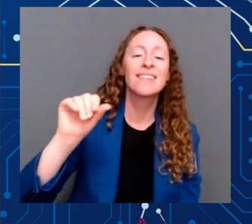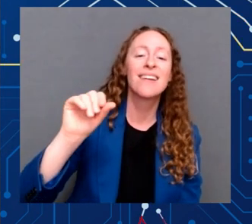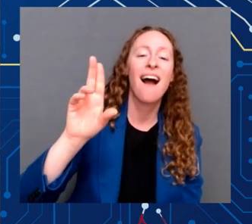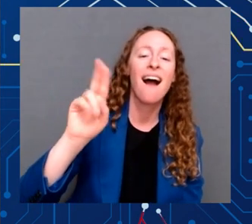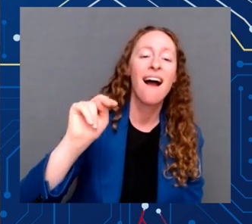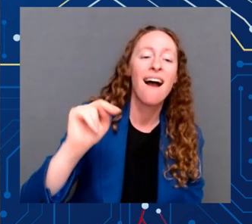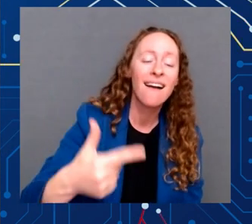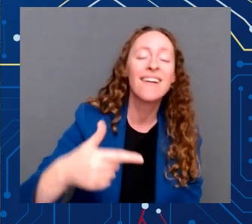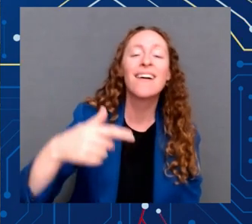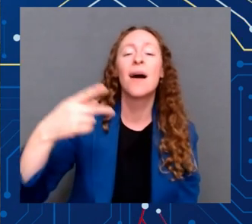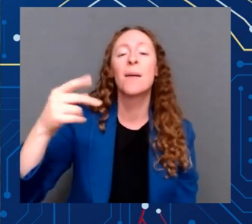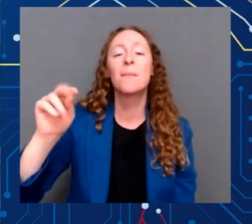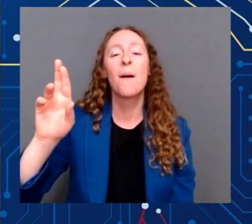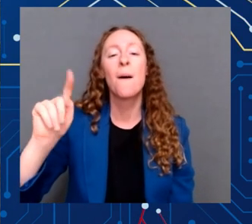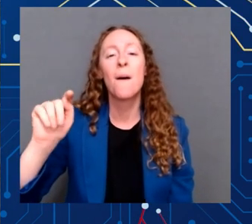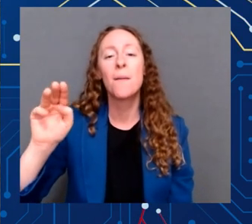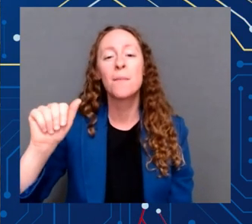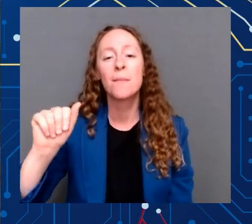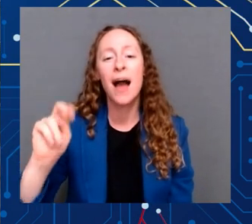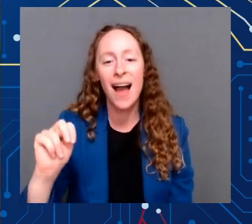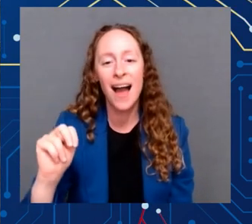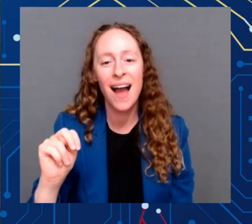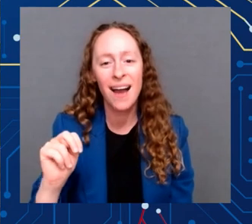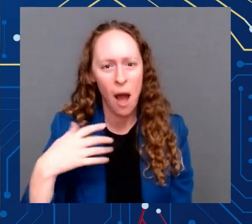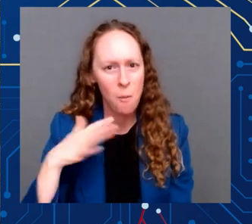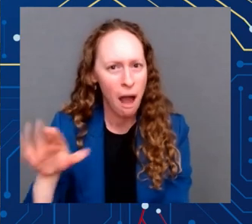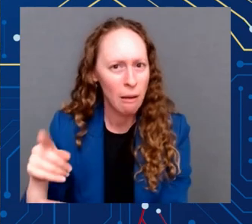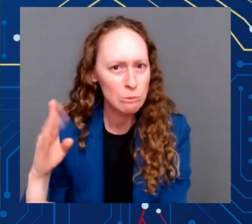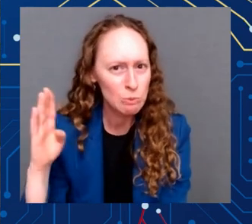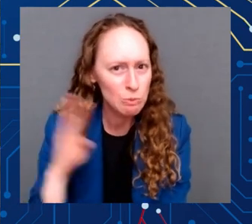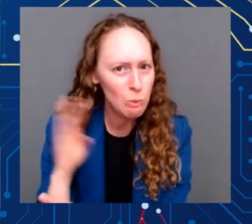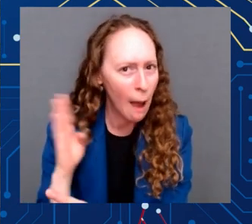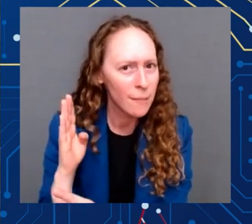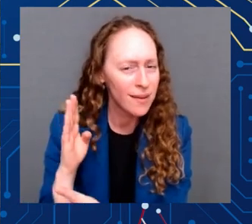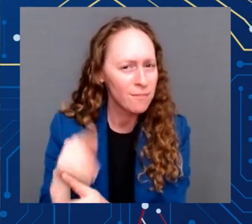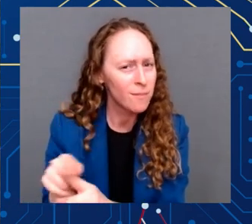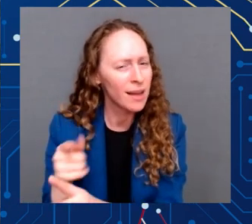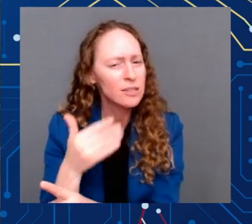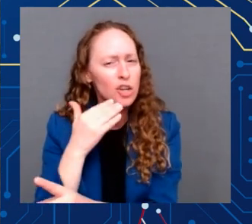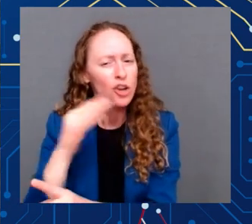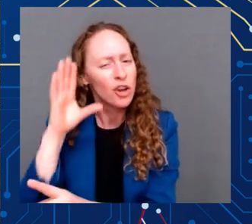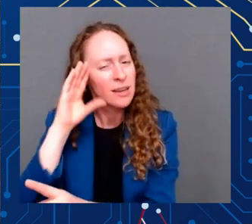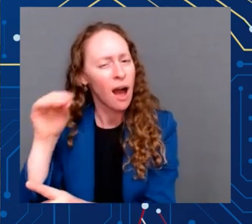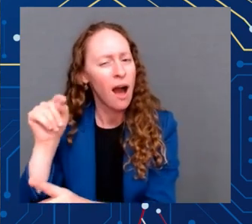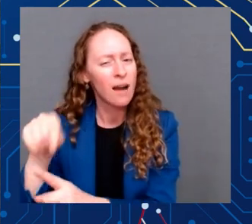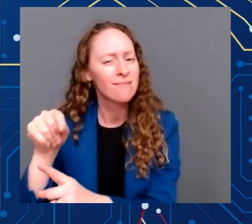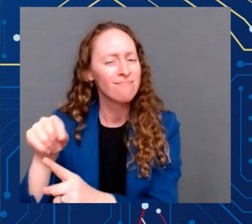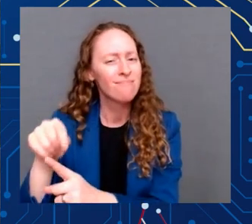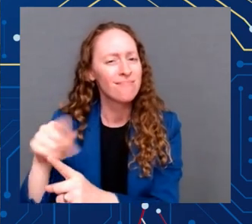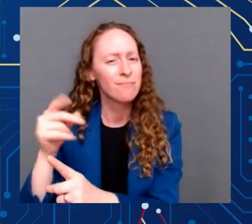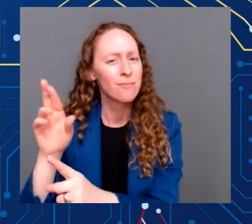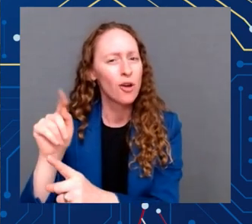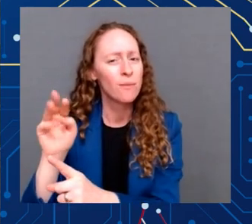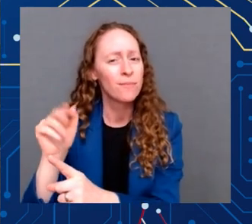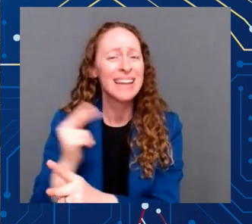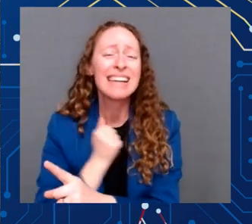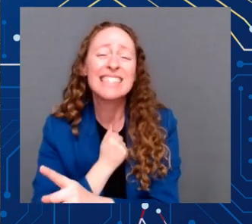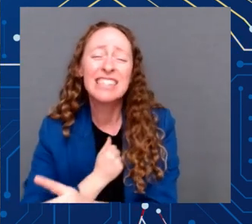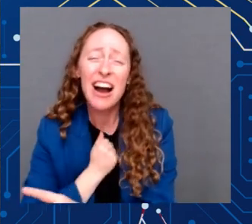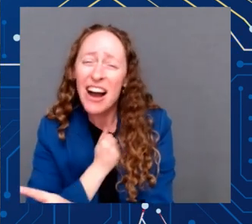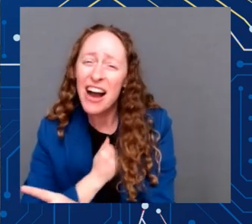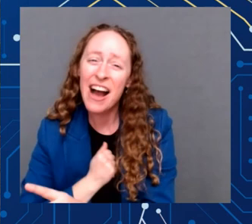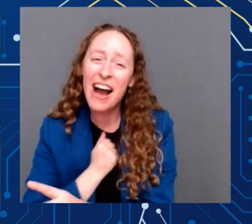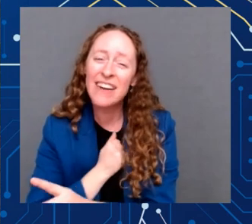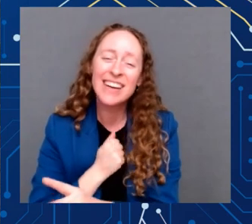By the way, he's a good man. That's a different story. I just probably cost him. I apologize. All kidding aside, thank you.